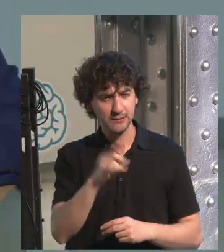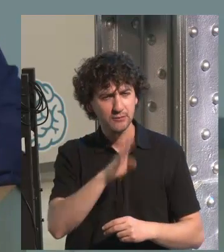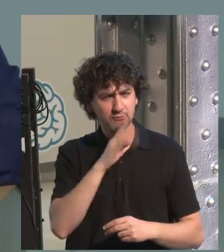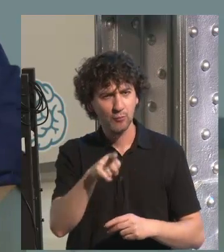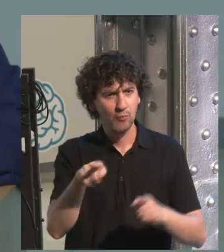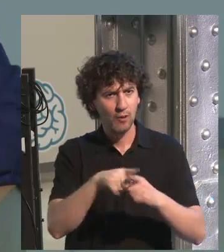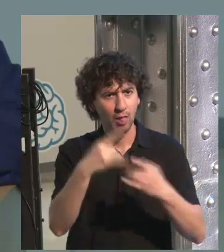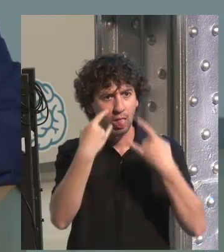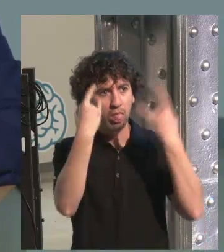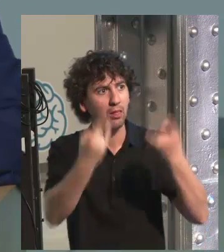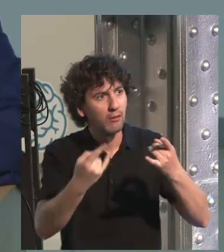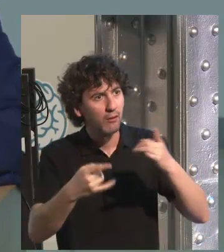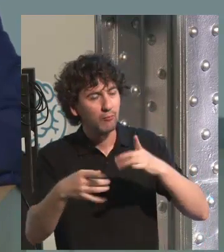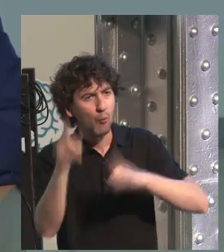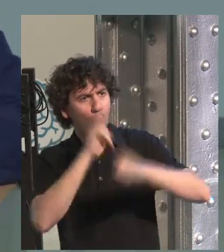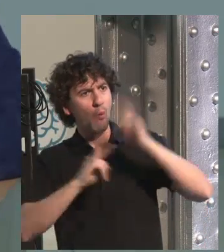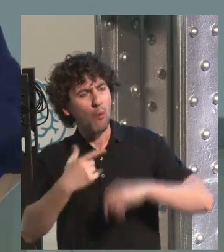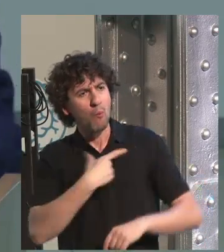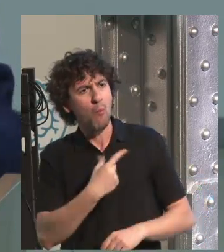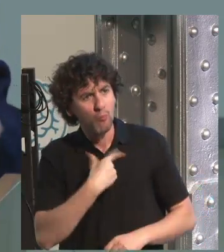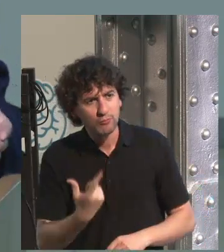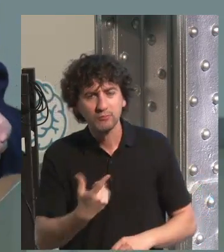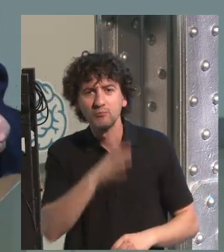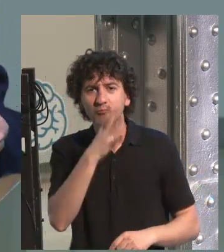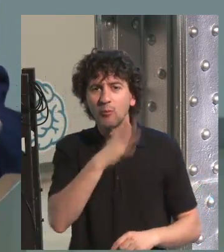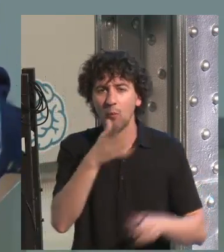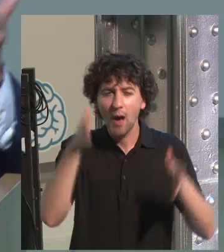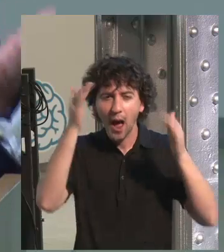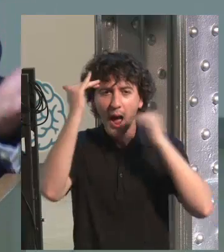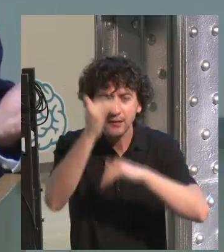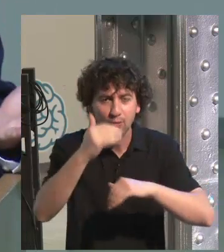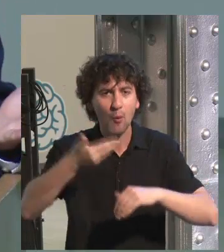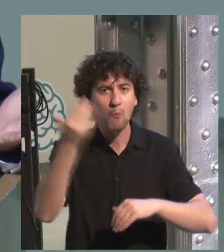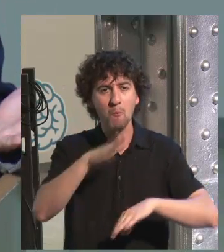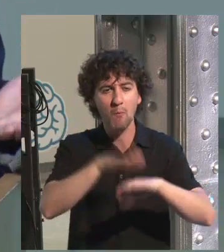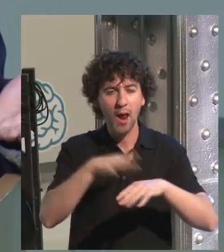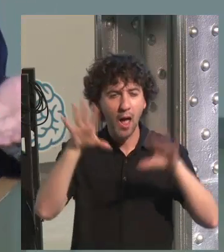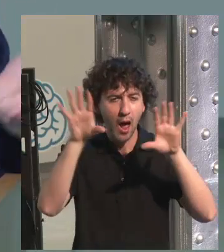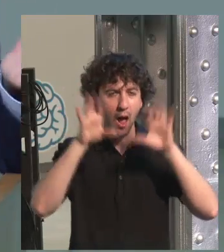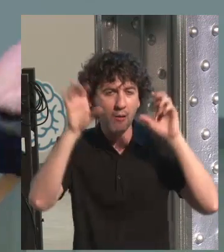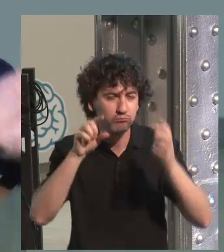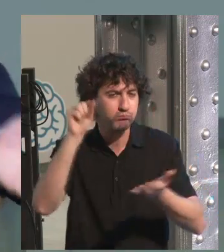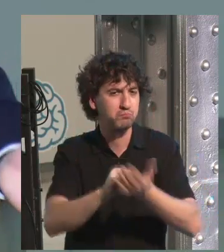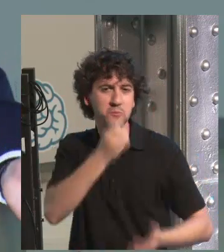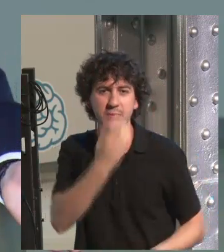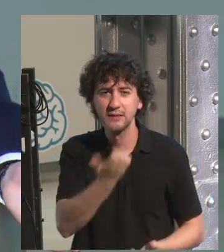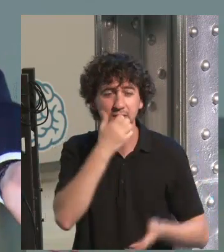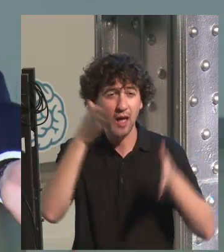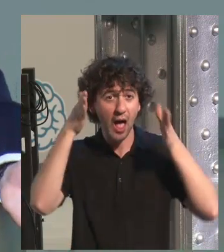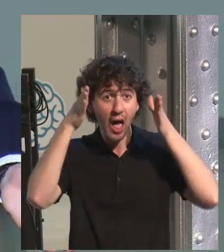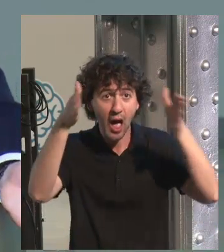And I want to tell you that this is the base for attention. Attention is what you need to learn